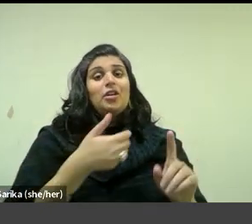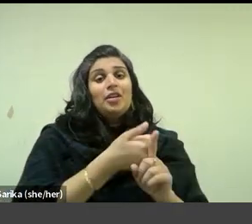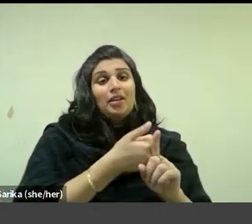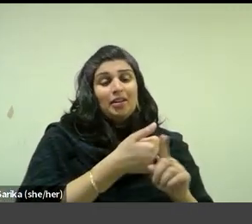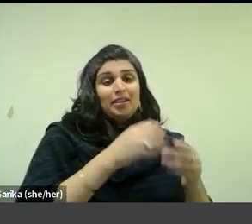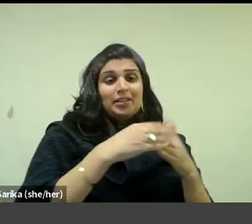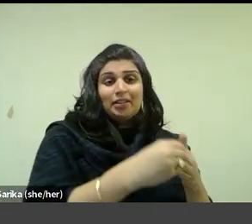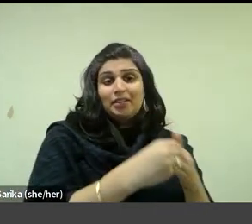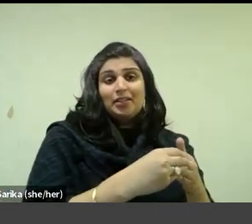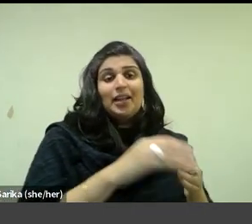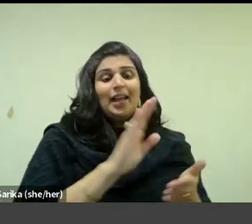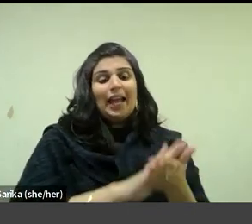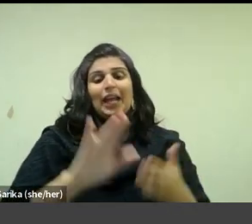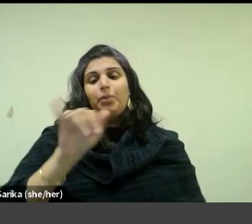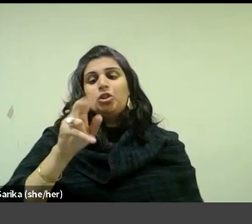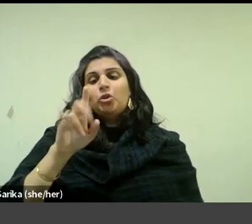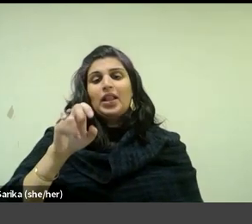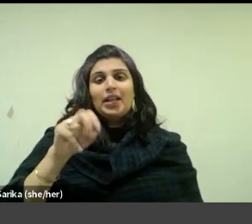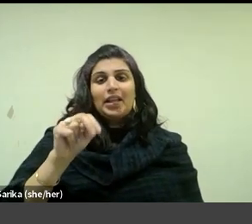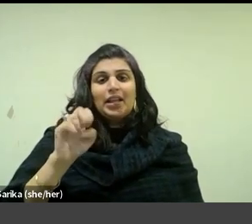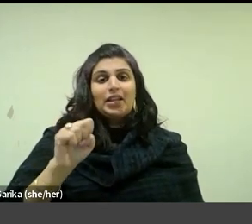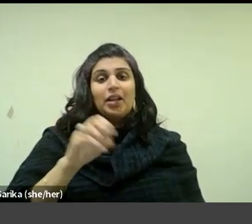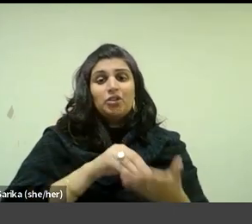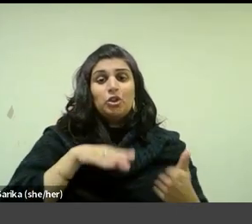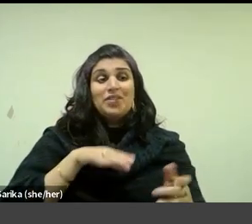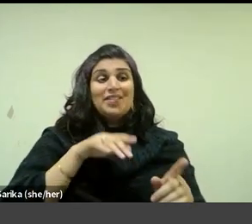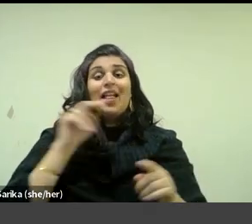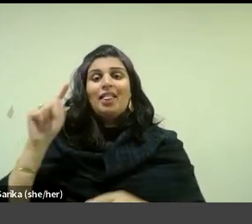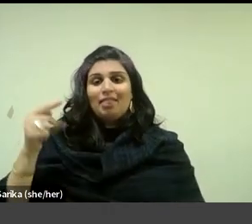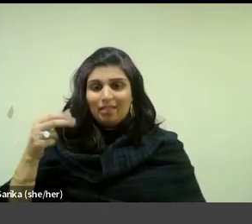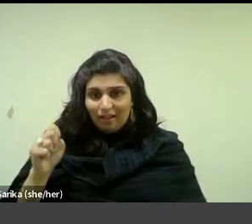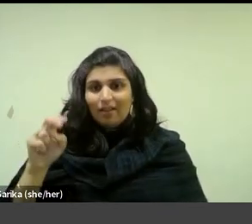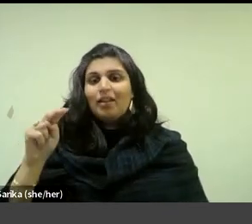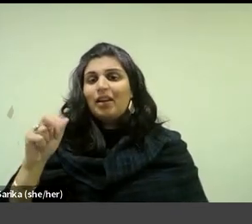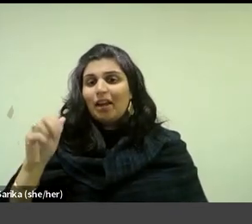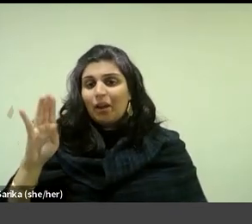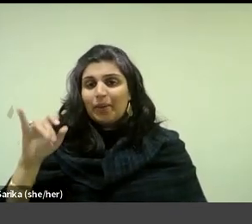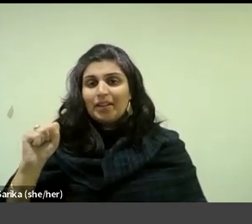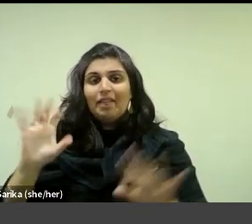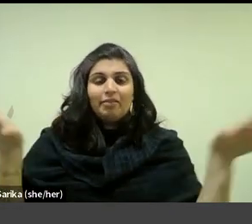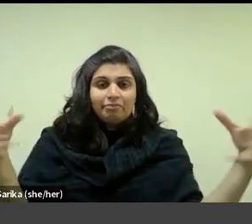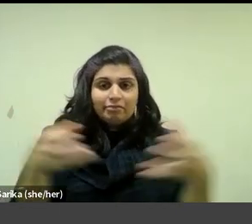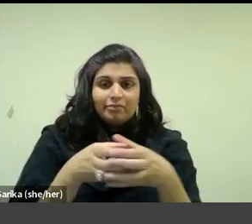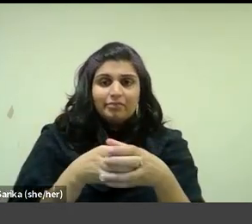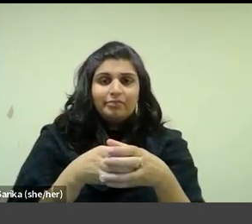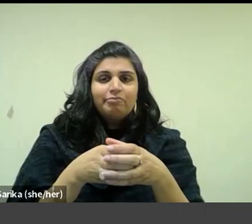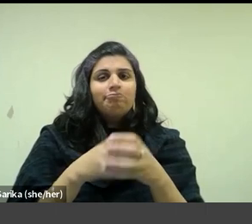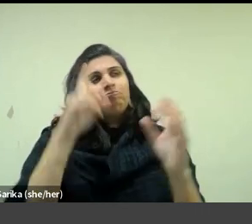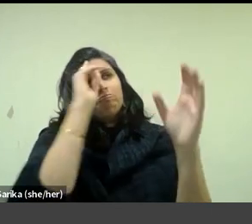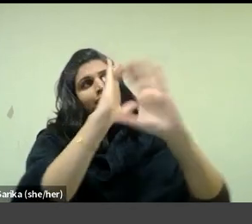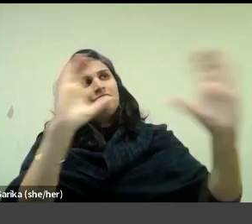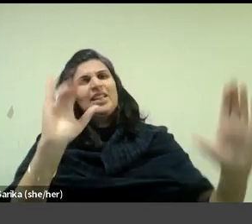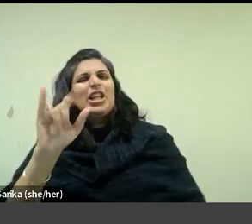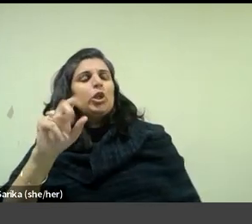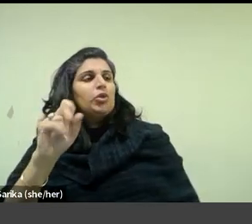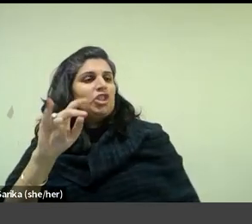Académie Julien students, the Nabis. These artists united in reaction to the illusionistic modelling demanded